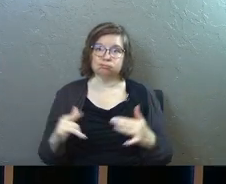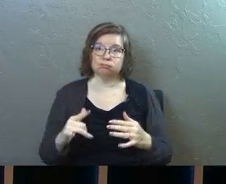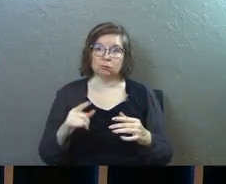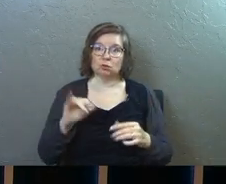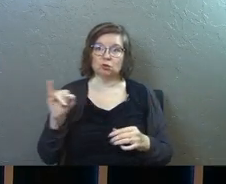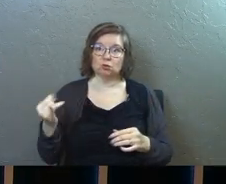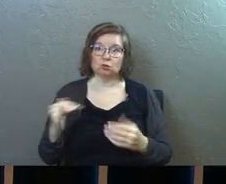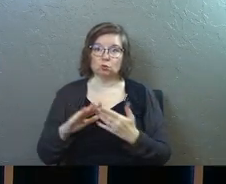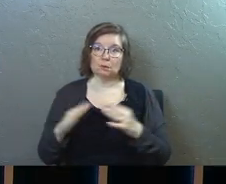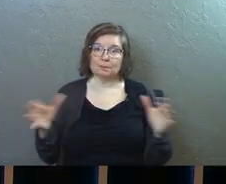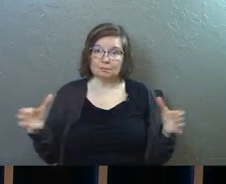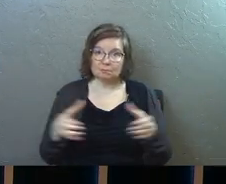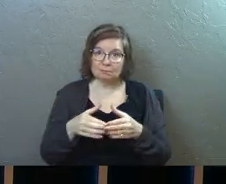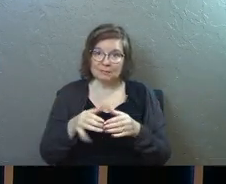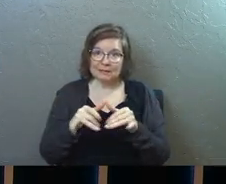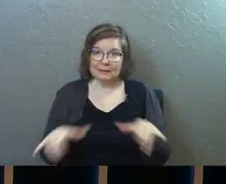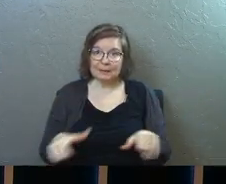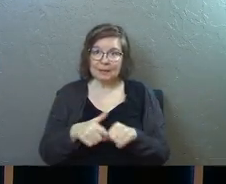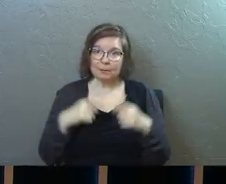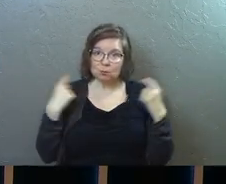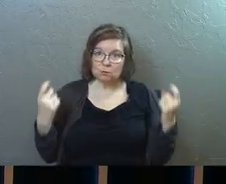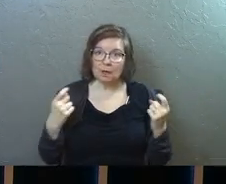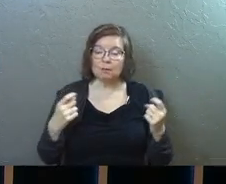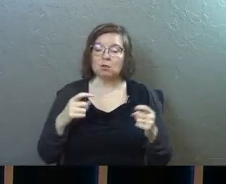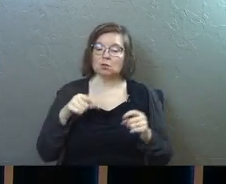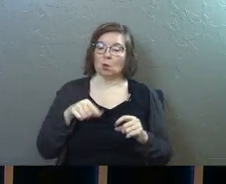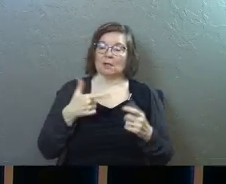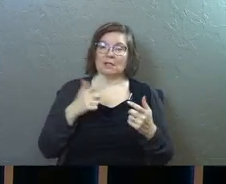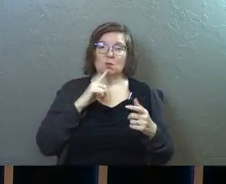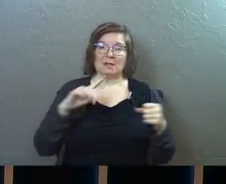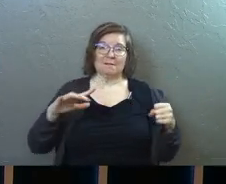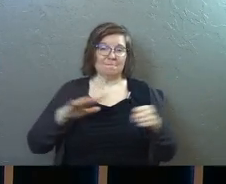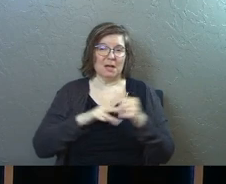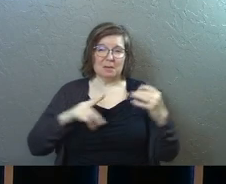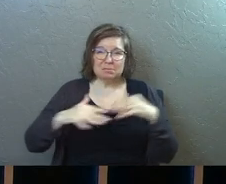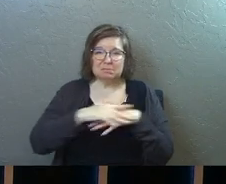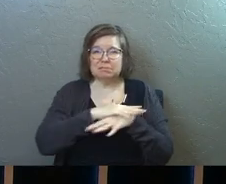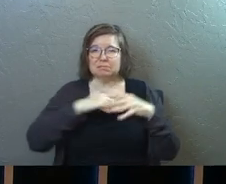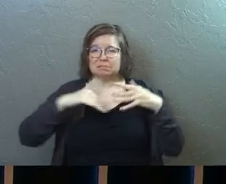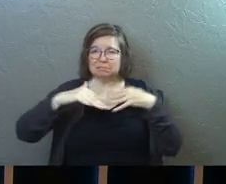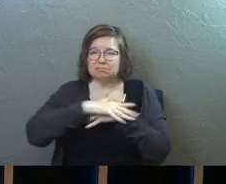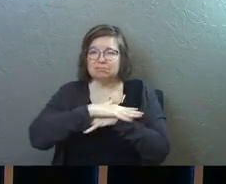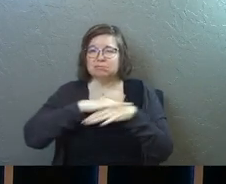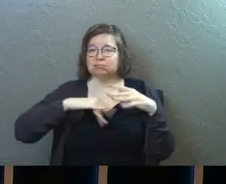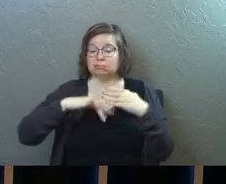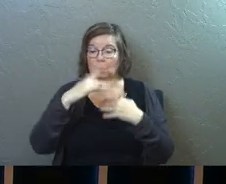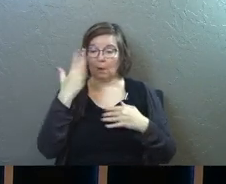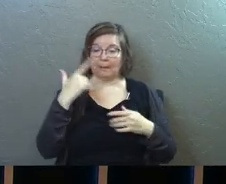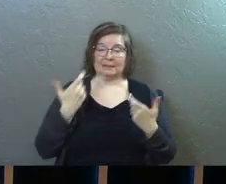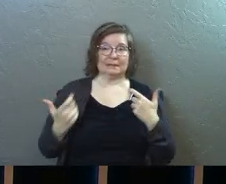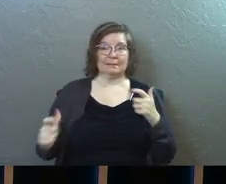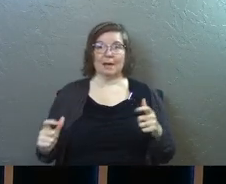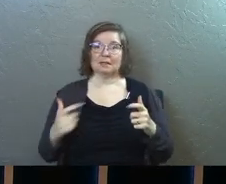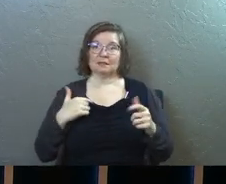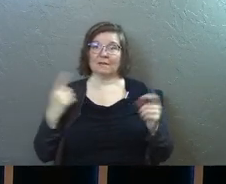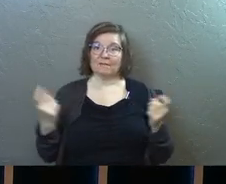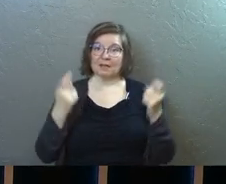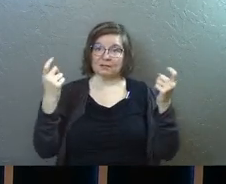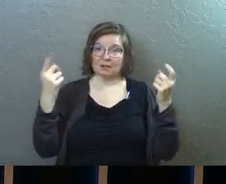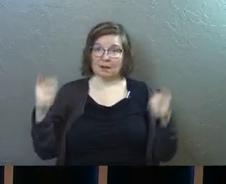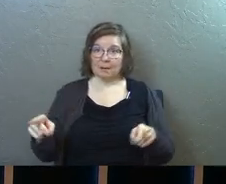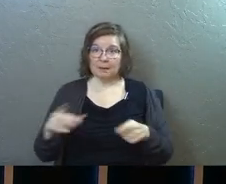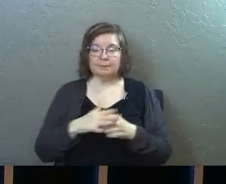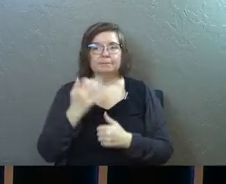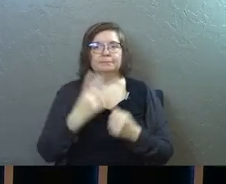come to Jerusalem together. So Jerusalem is just jammed with all these people because it's this massive festival.